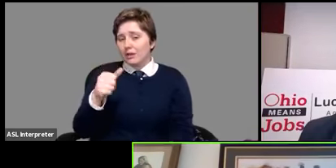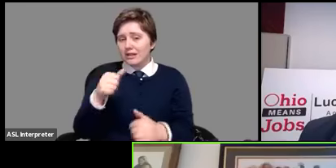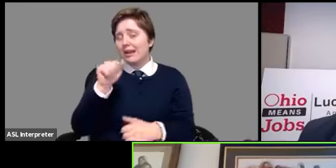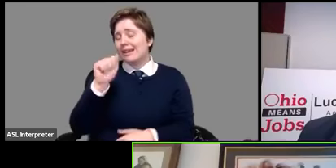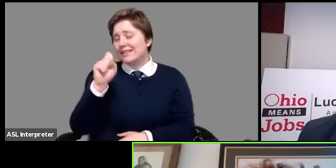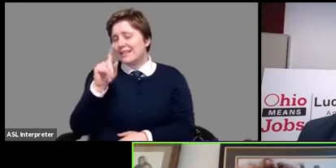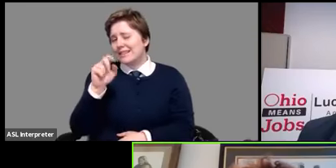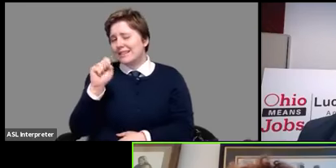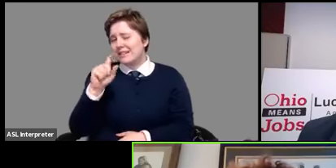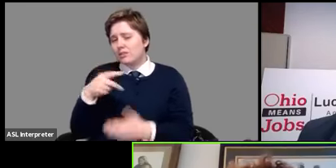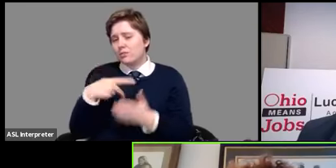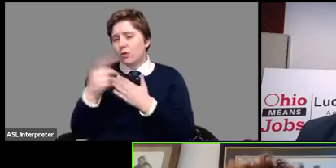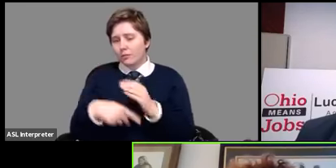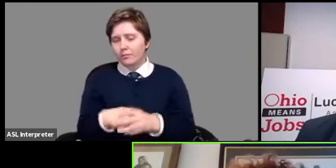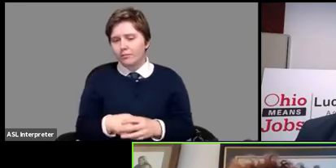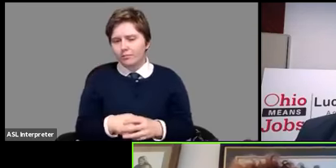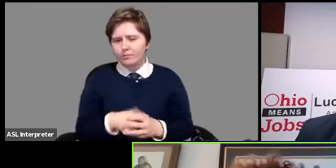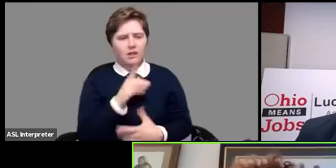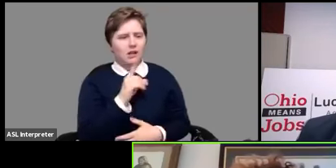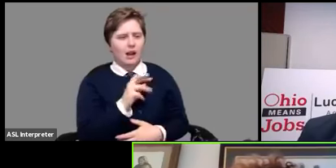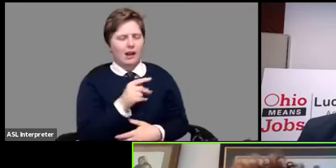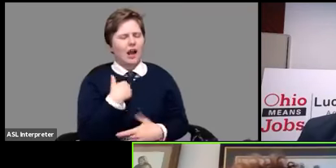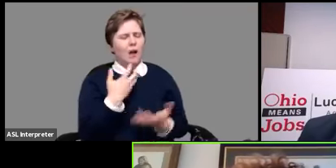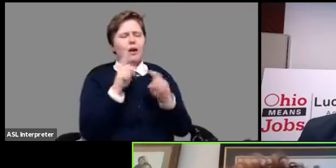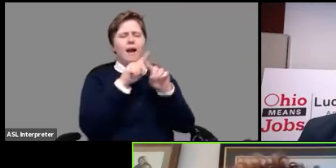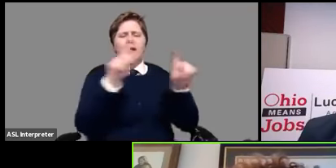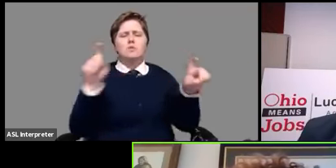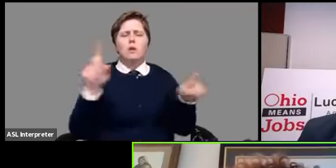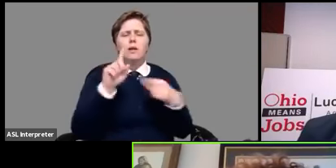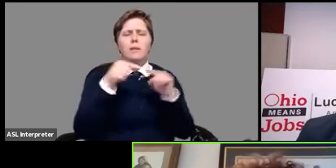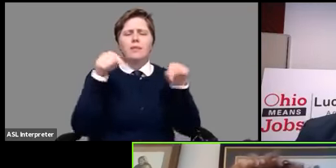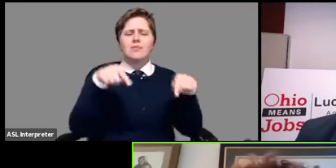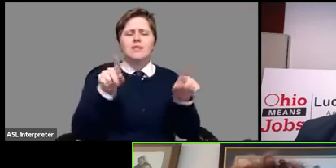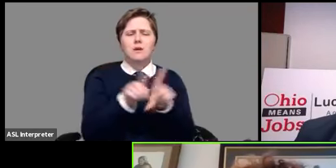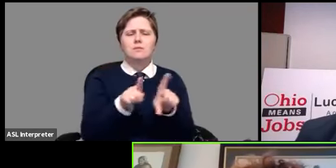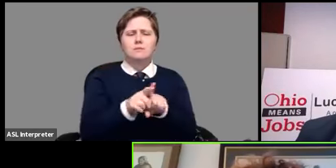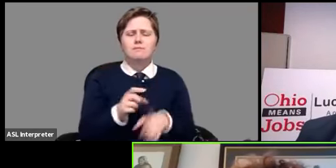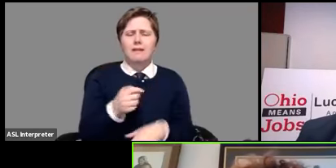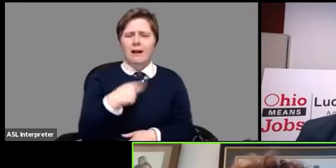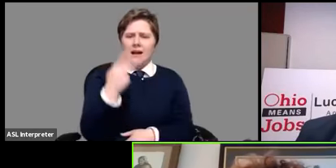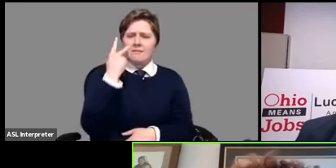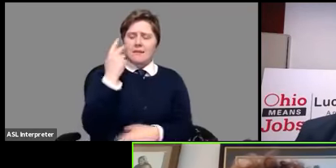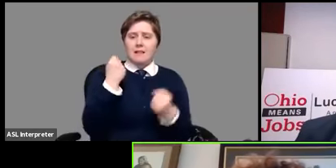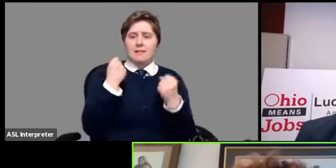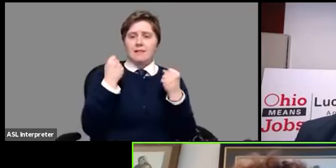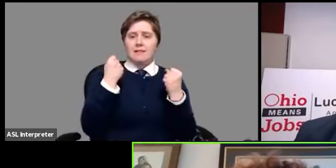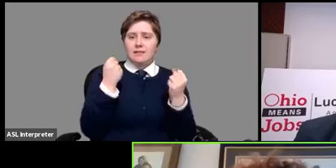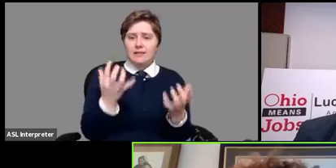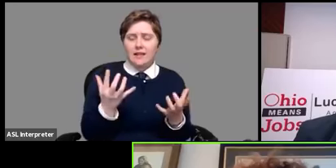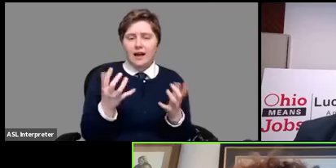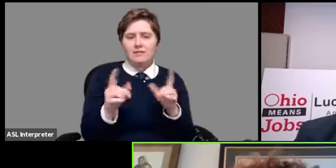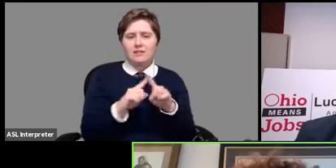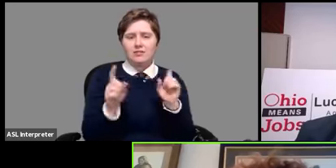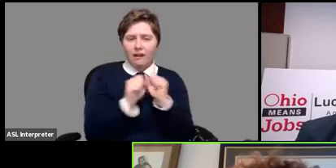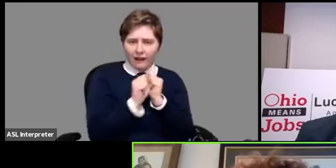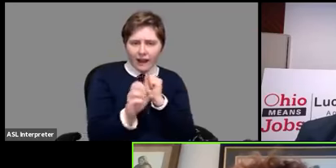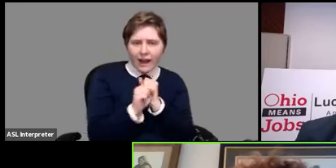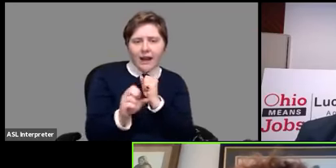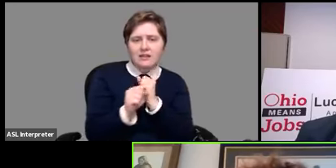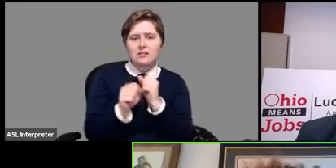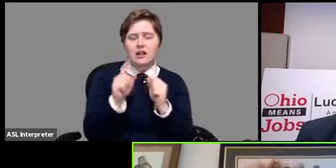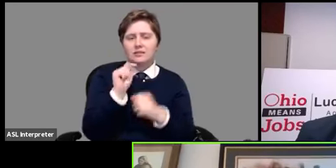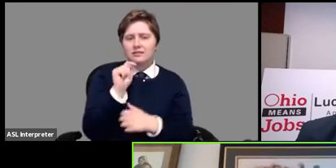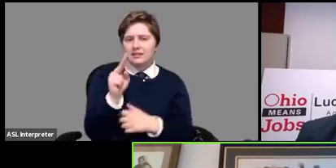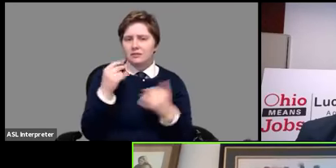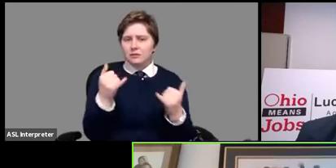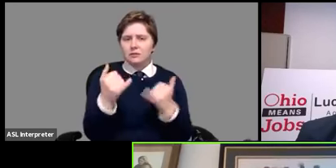so you know i wanted to i wanted to ask you all about this as well i've seen a lot of ads on tv um these